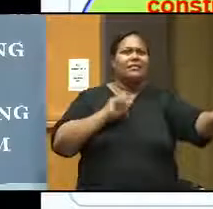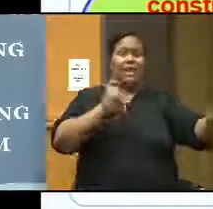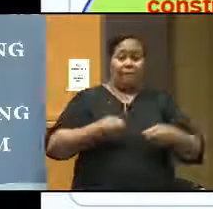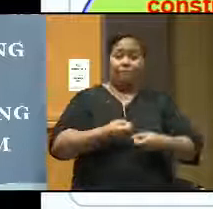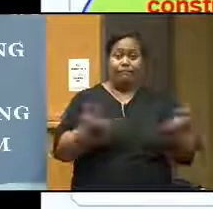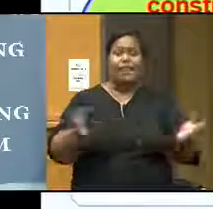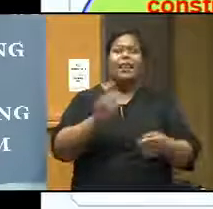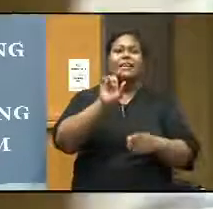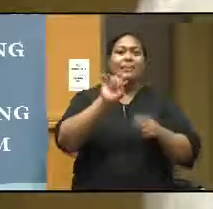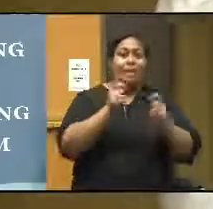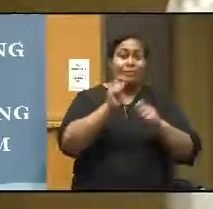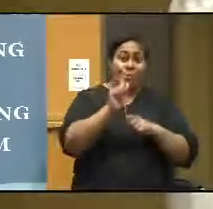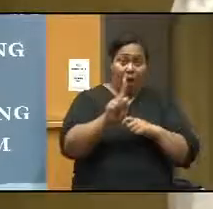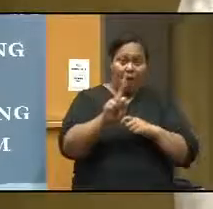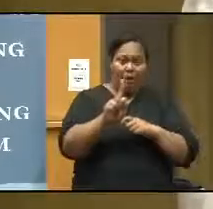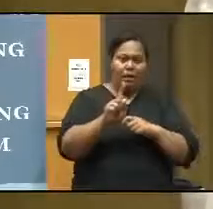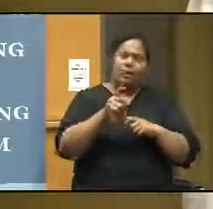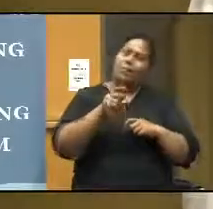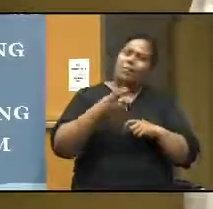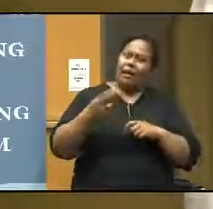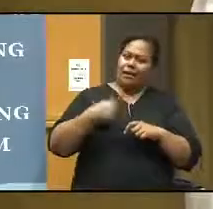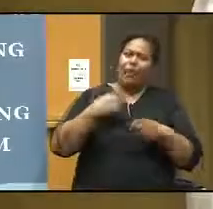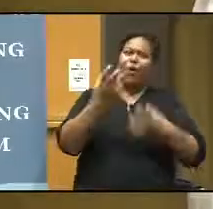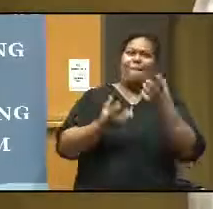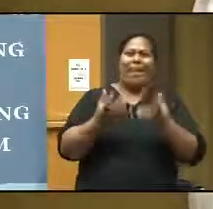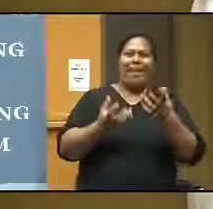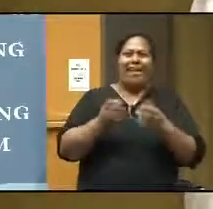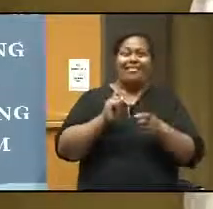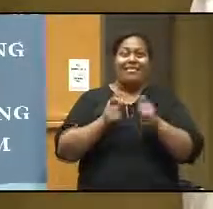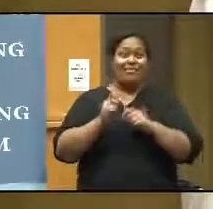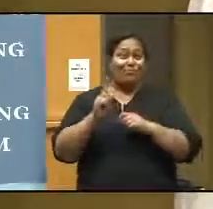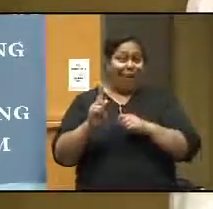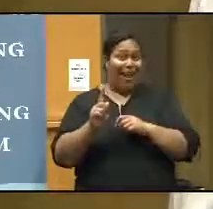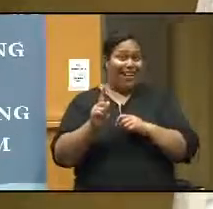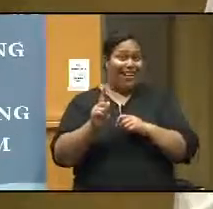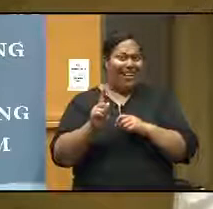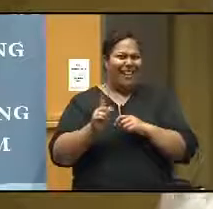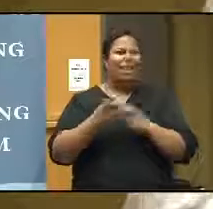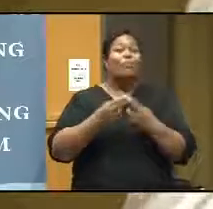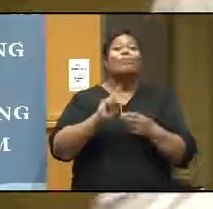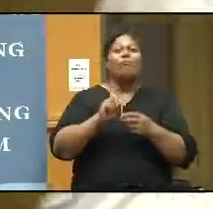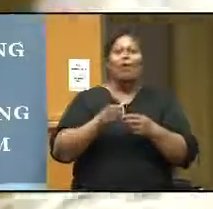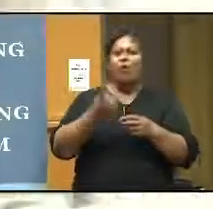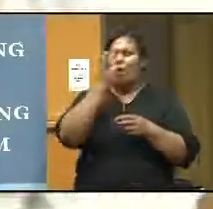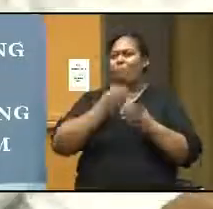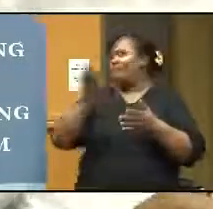the test one, then I compare their test one performance of one year with the couple of past years.